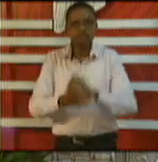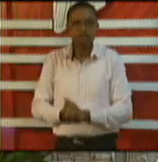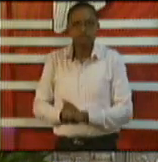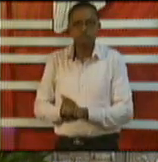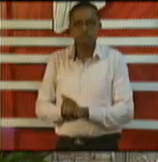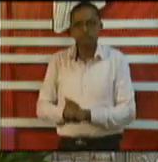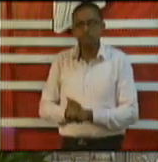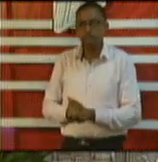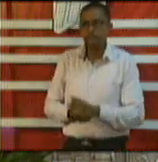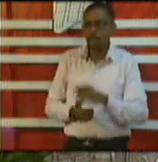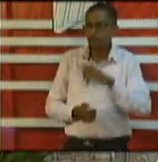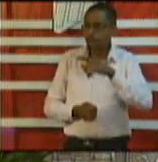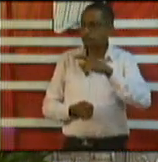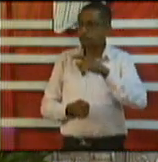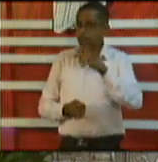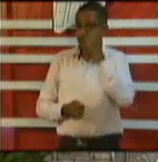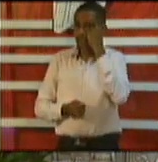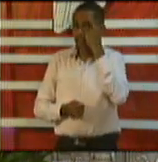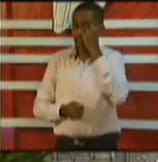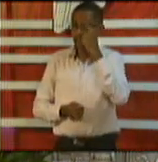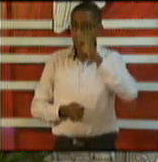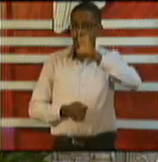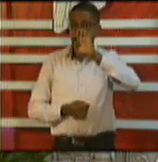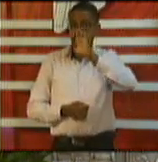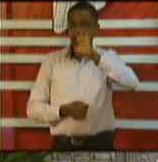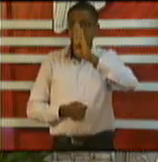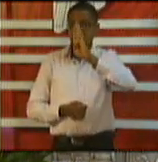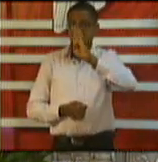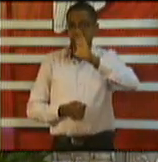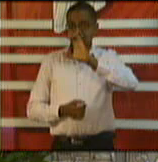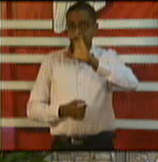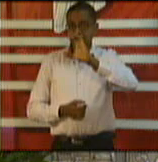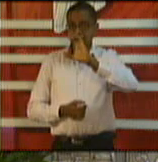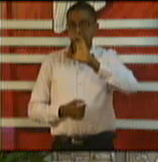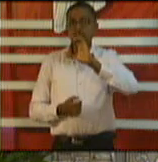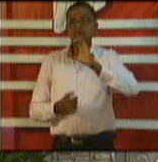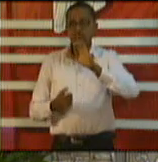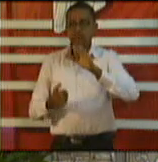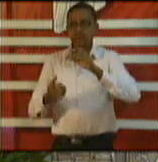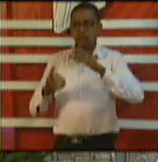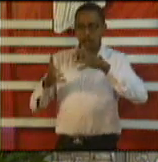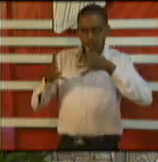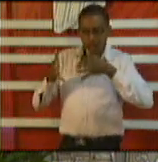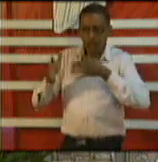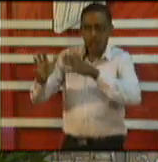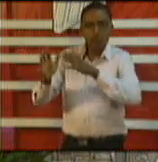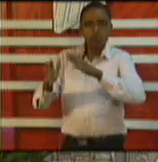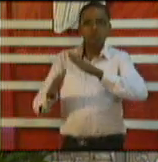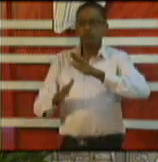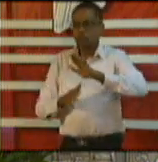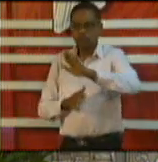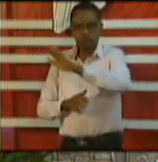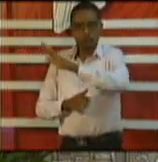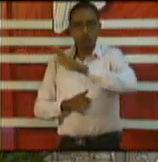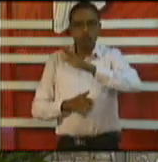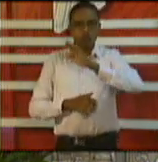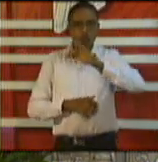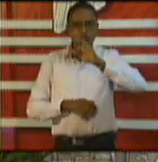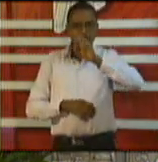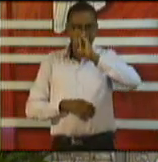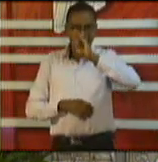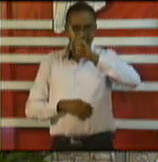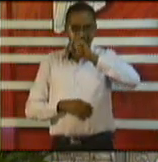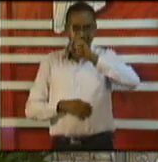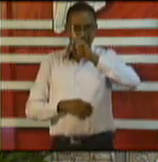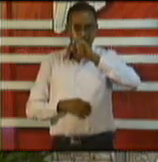happy to know that the elections and boundaries commission has extended the validity of national identification cards the ebc